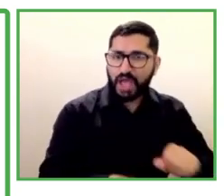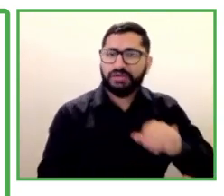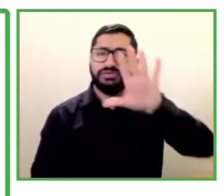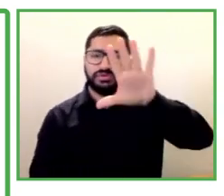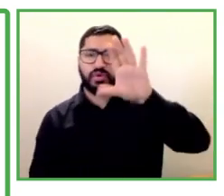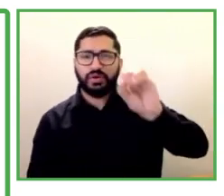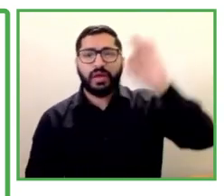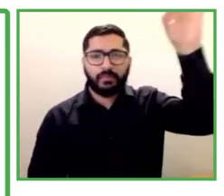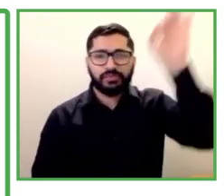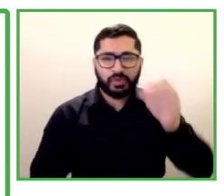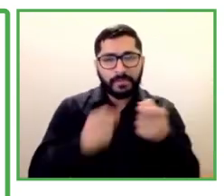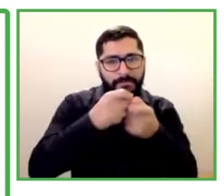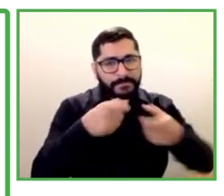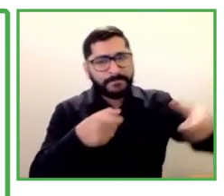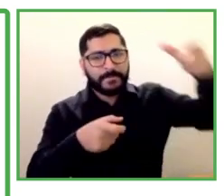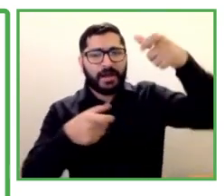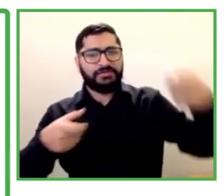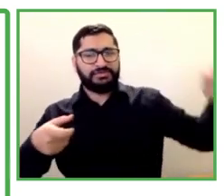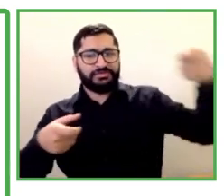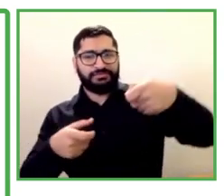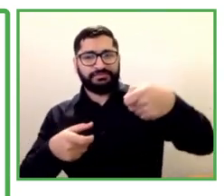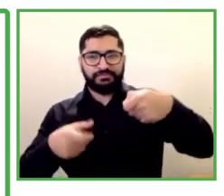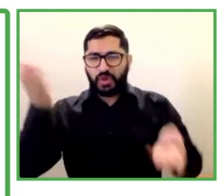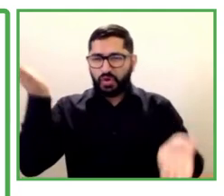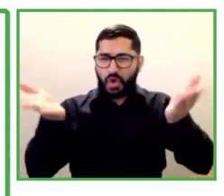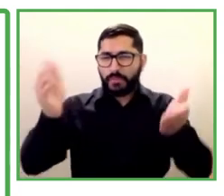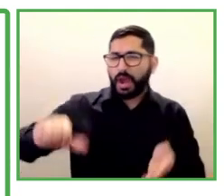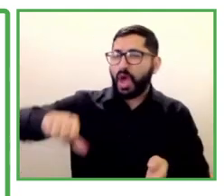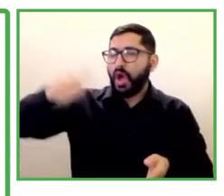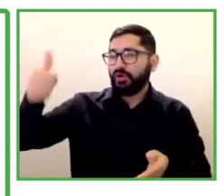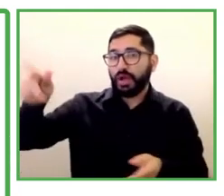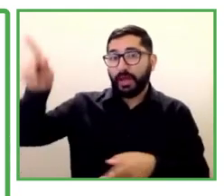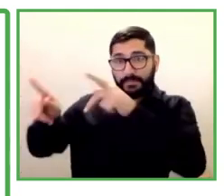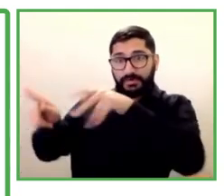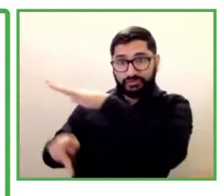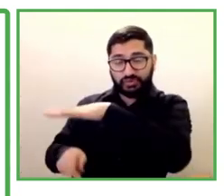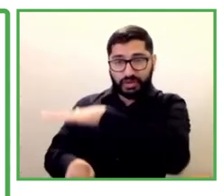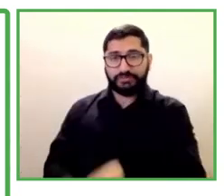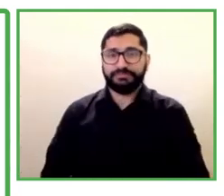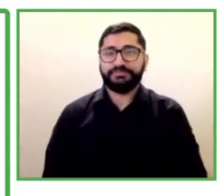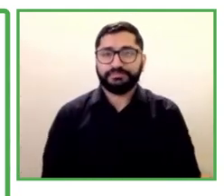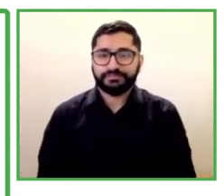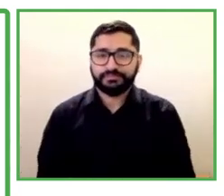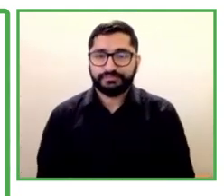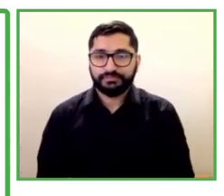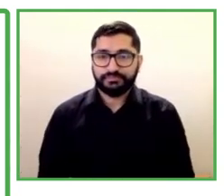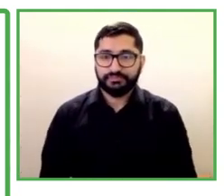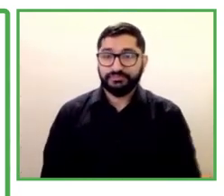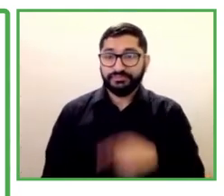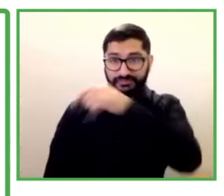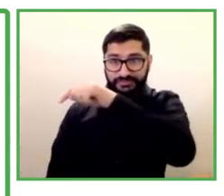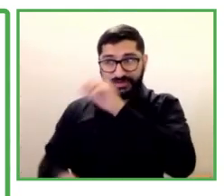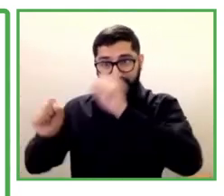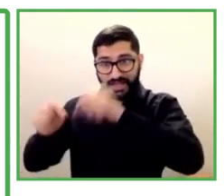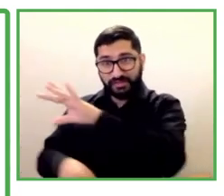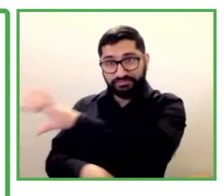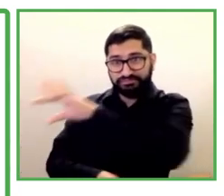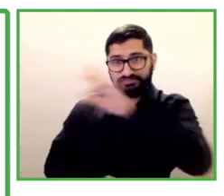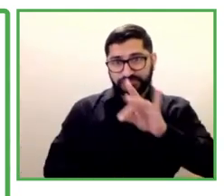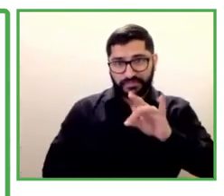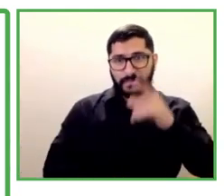By employing people with disabilities, Walmart was saving 15 million dollars per year in Brazil.